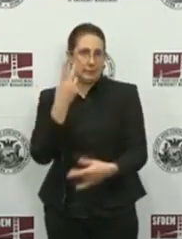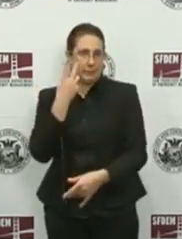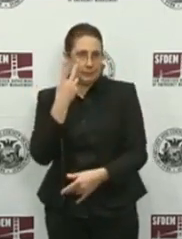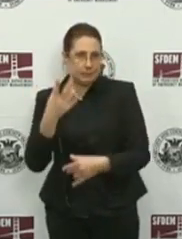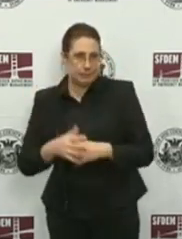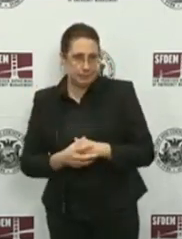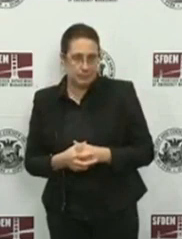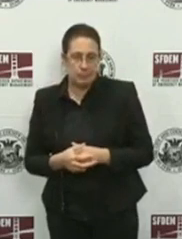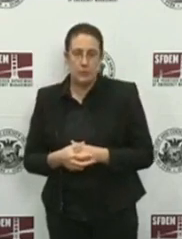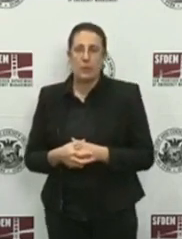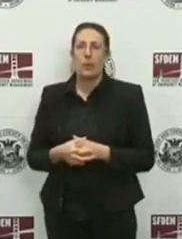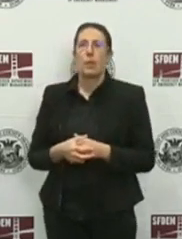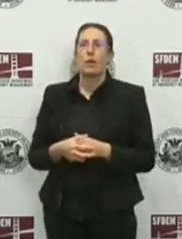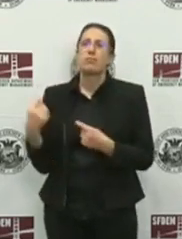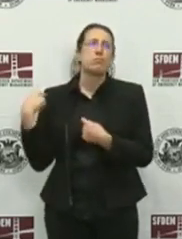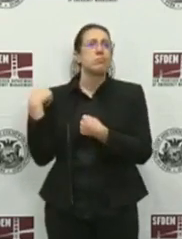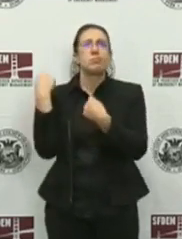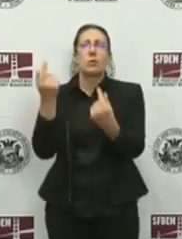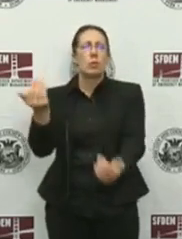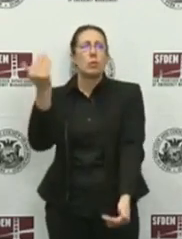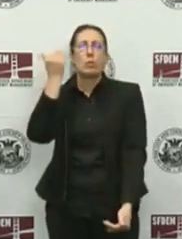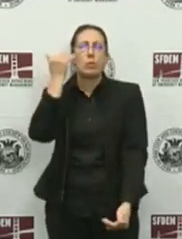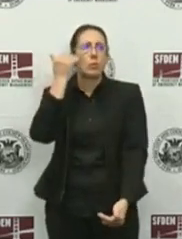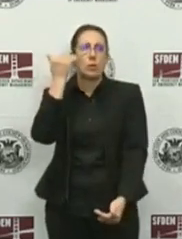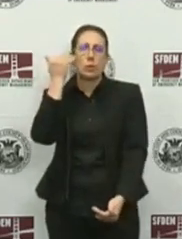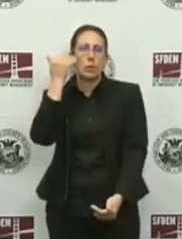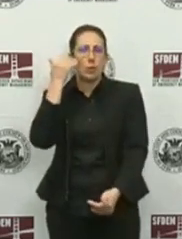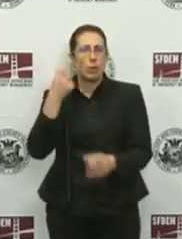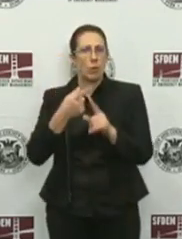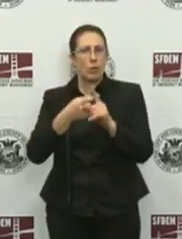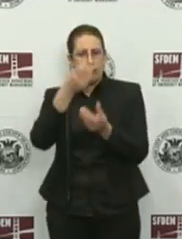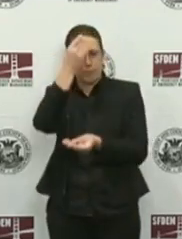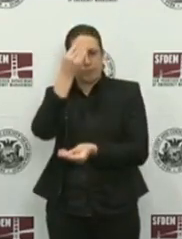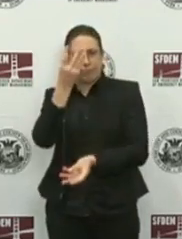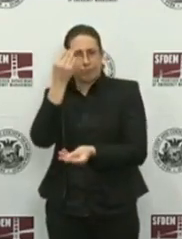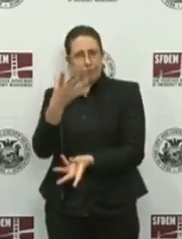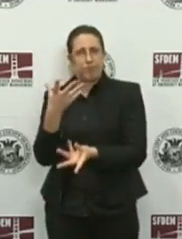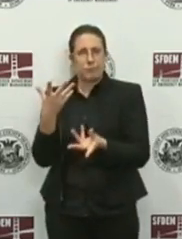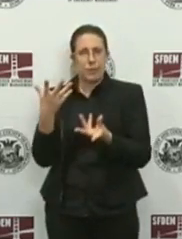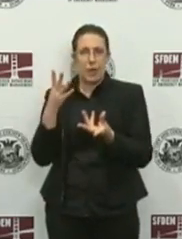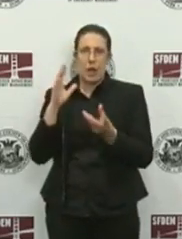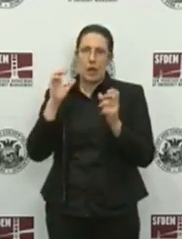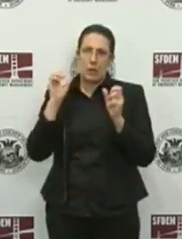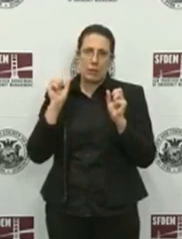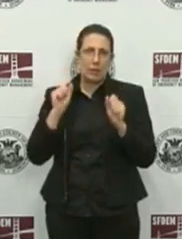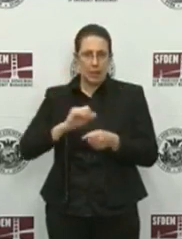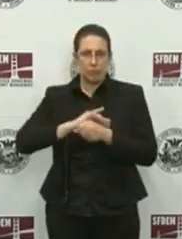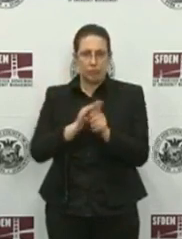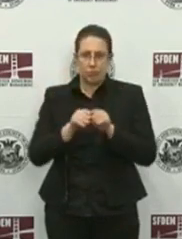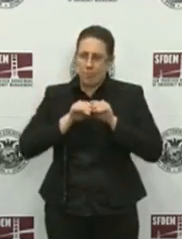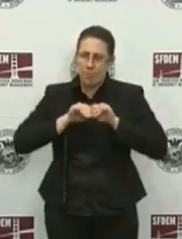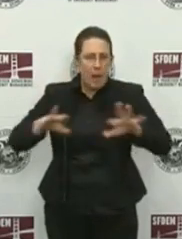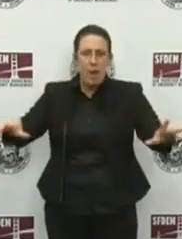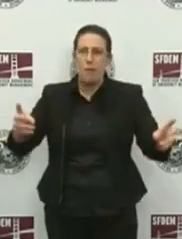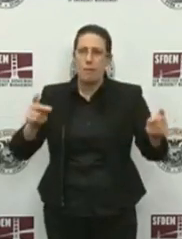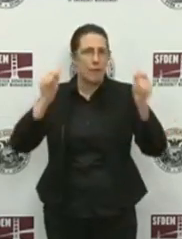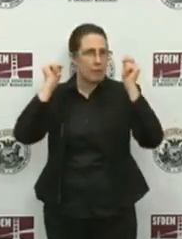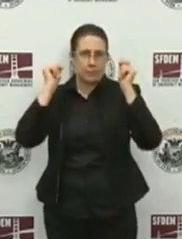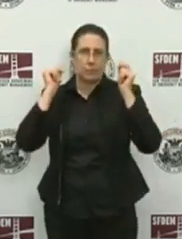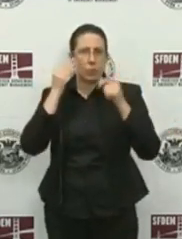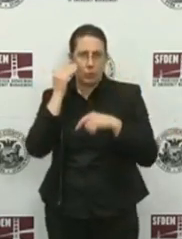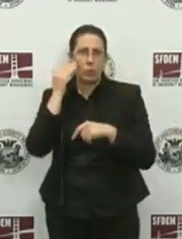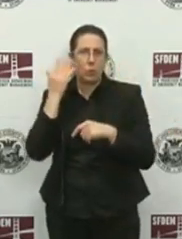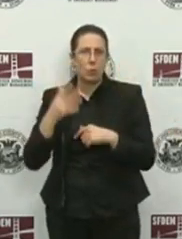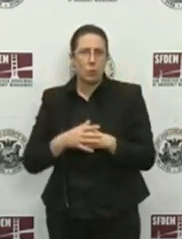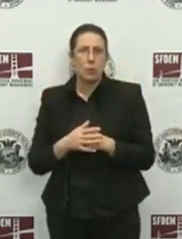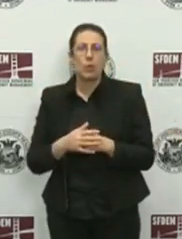We have always known from the data that this virus can take off quickly, and we are prepared to